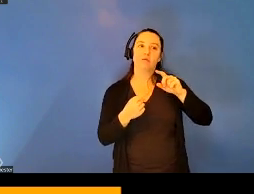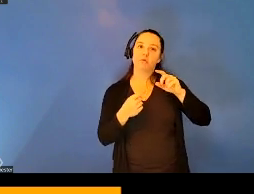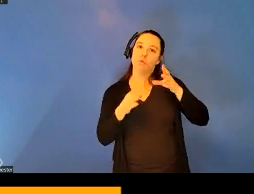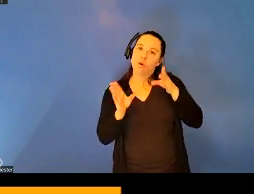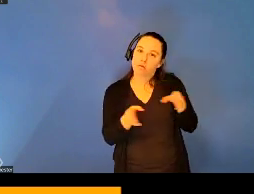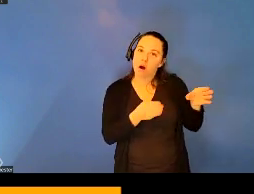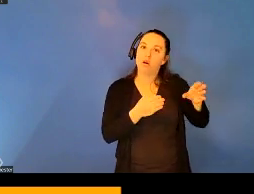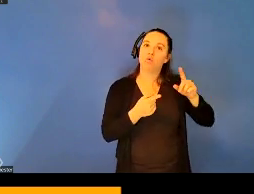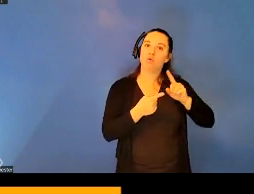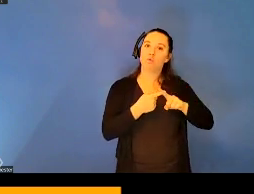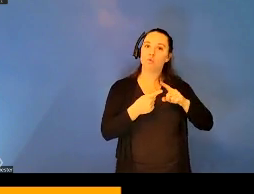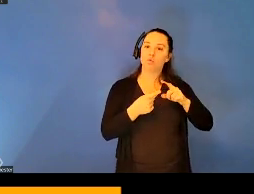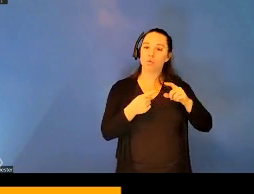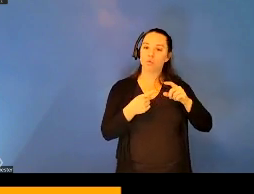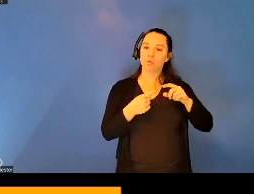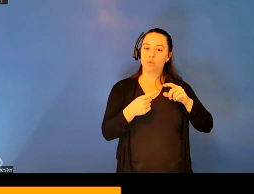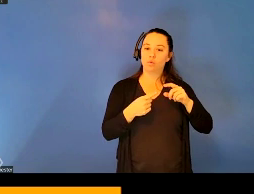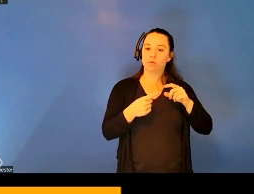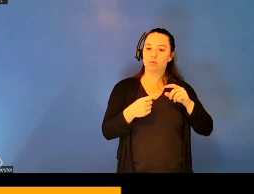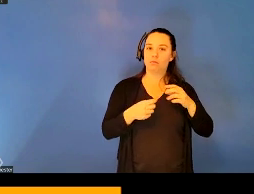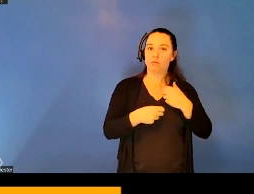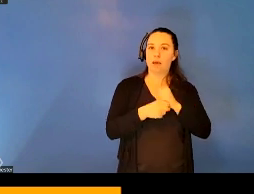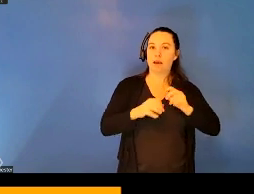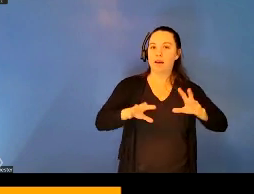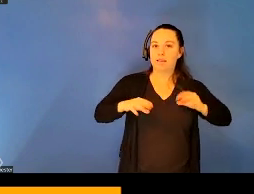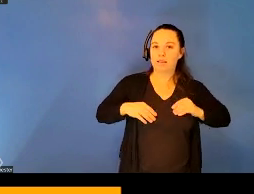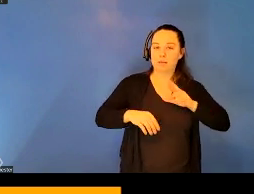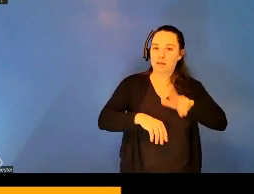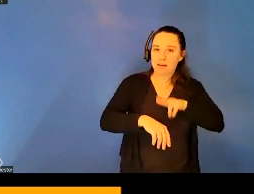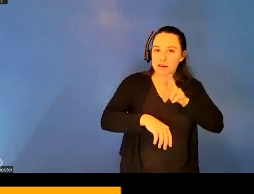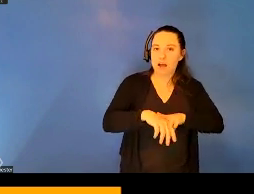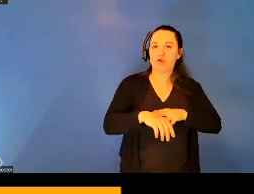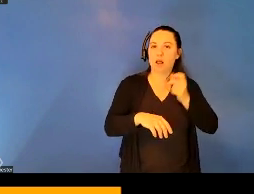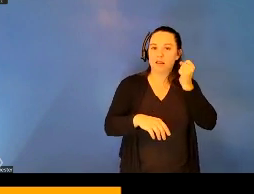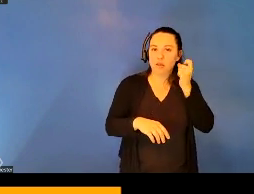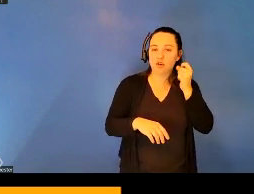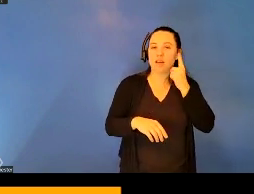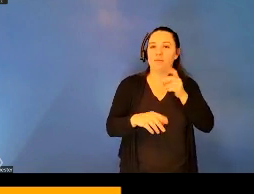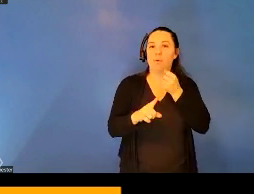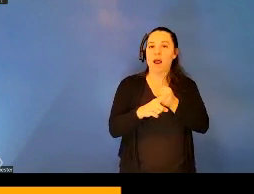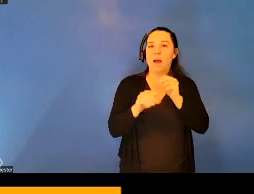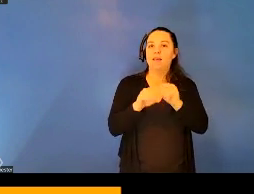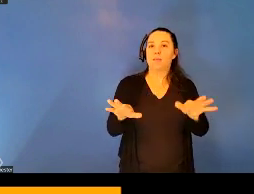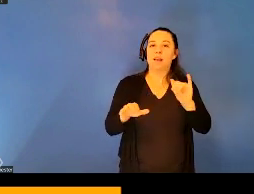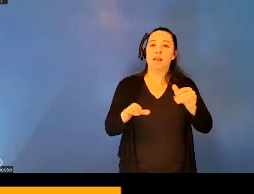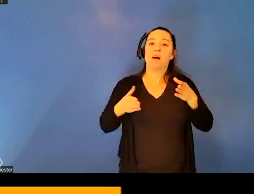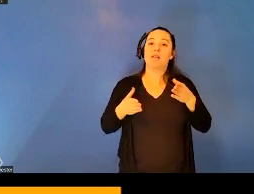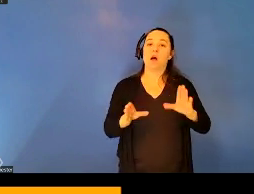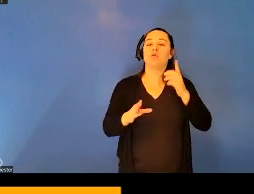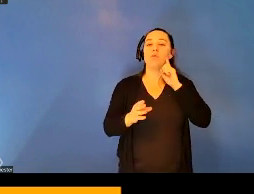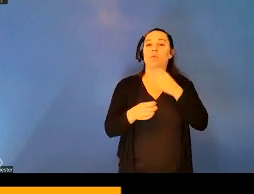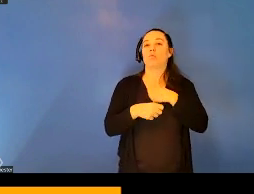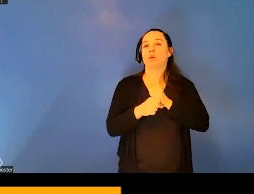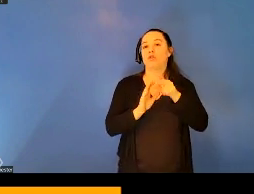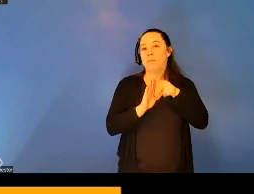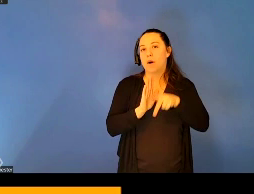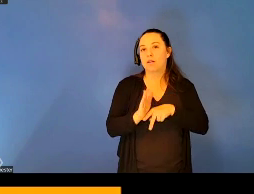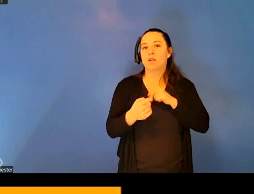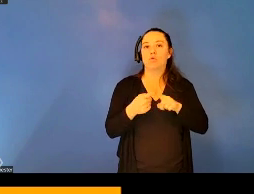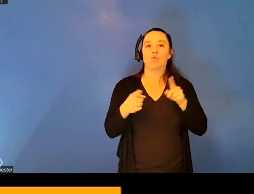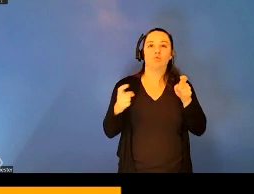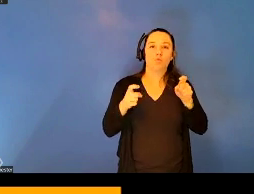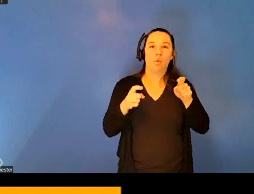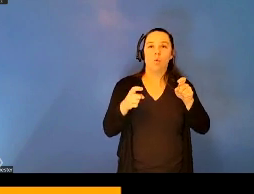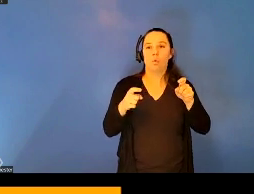naturalized understanding of an epidemic that allows for the creation of policies to control their spread?